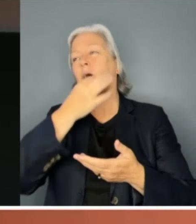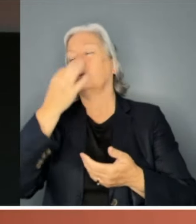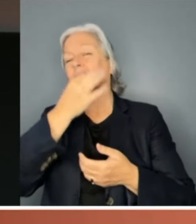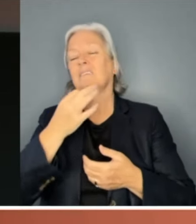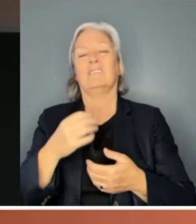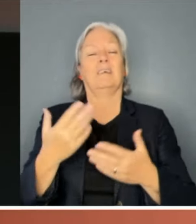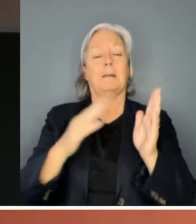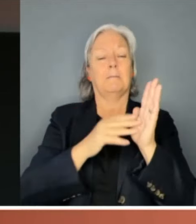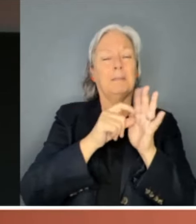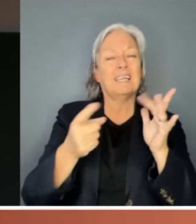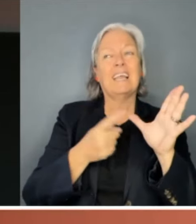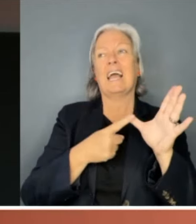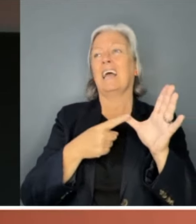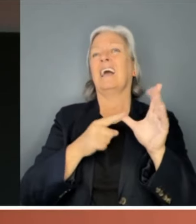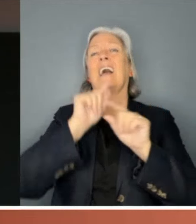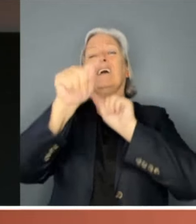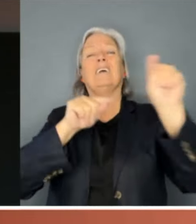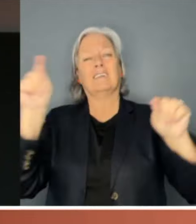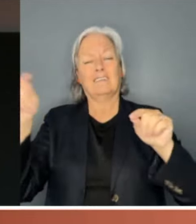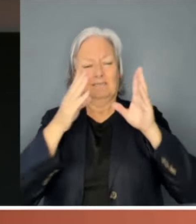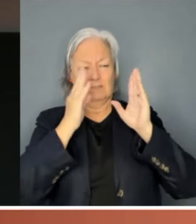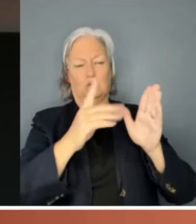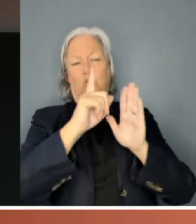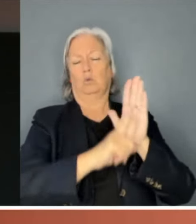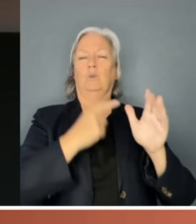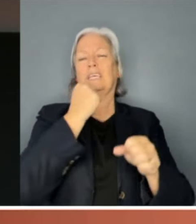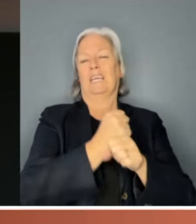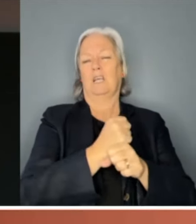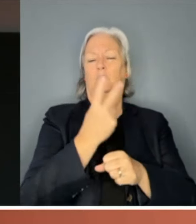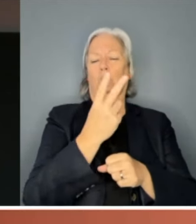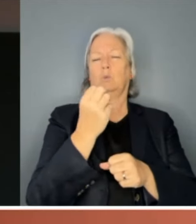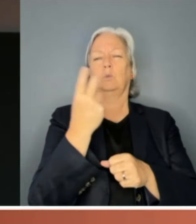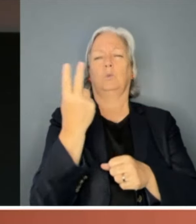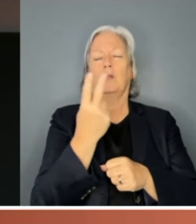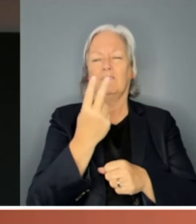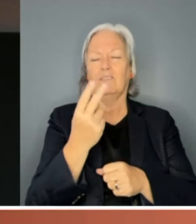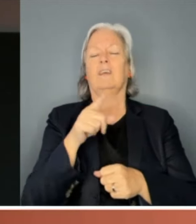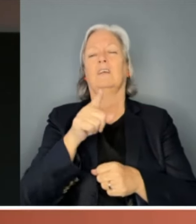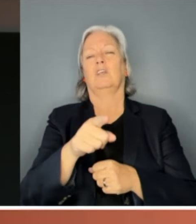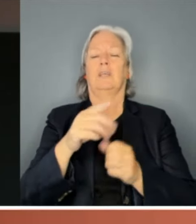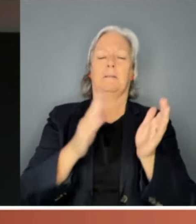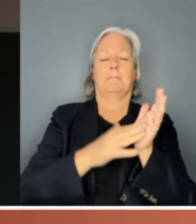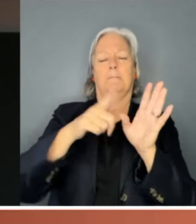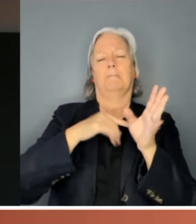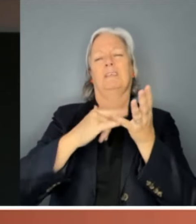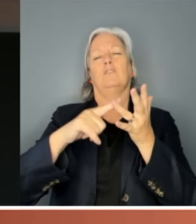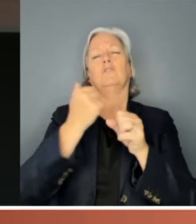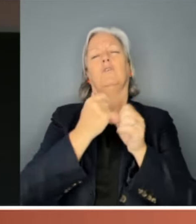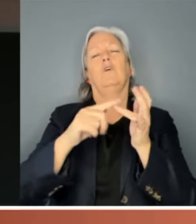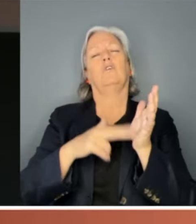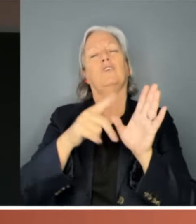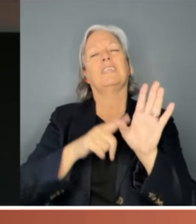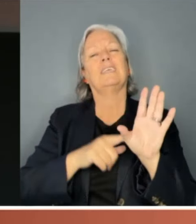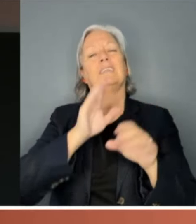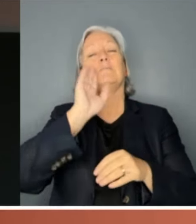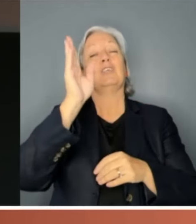forums have been devoted to Julia Gillard's 2012 misogyny speech than any other parliamentary speech in